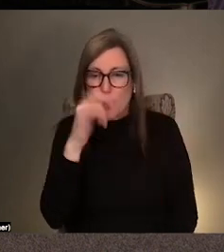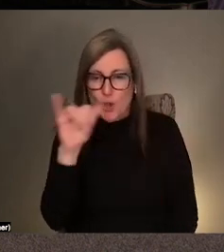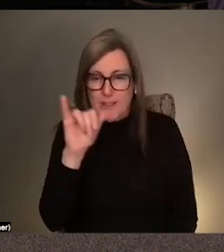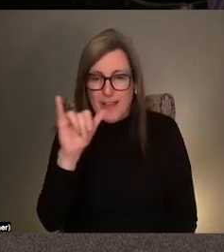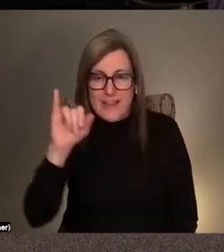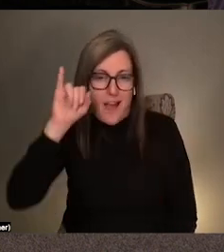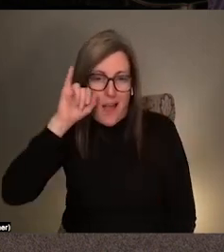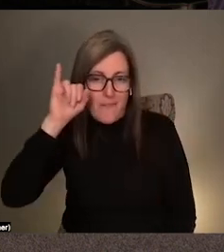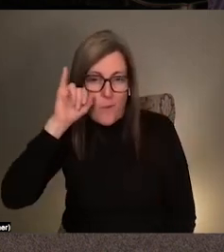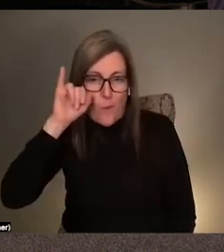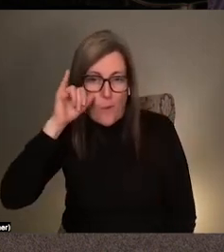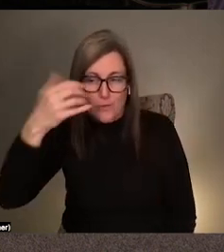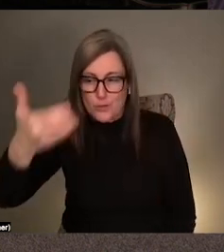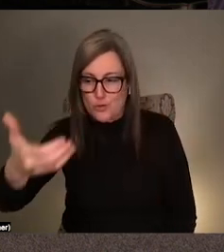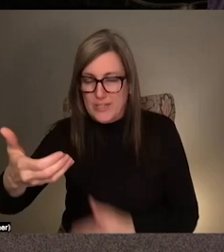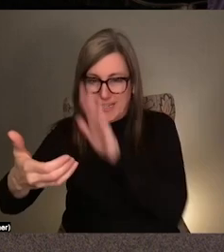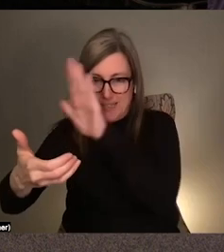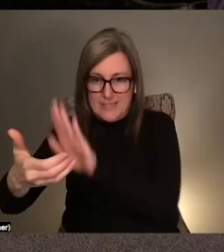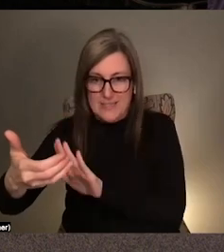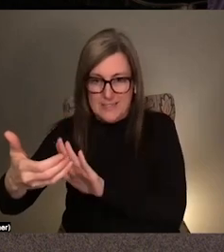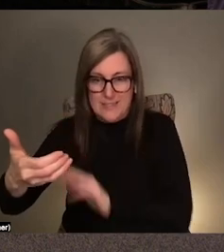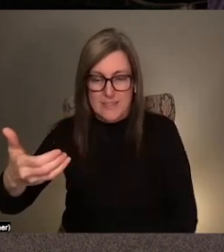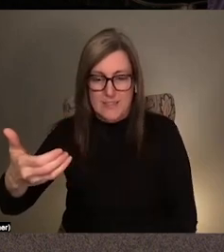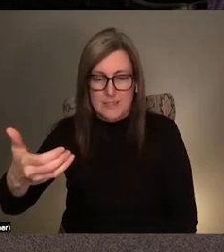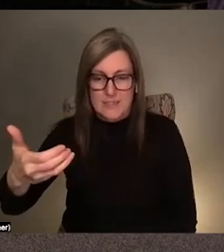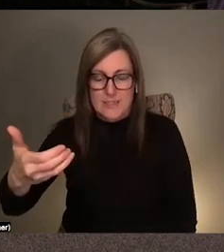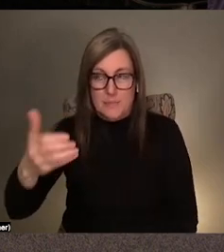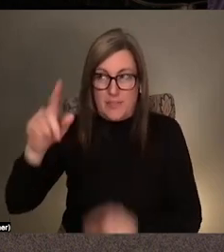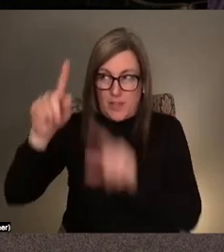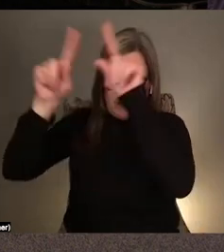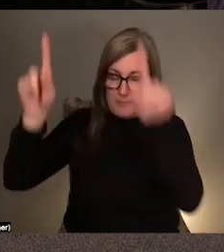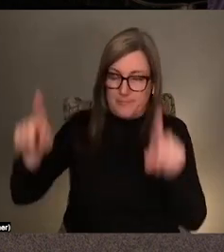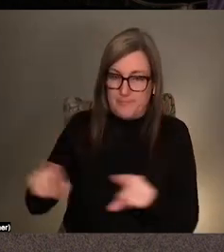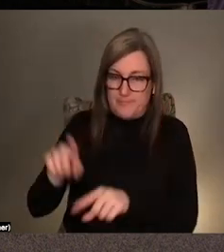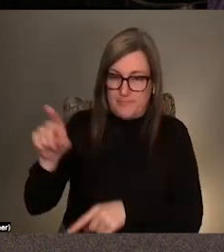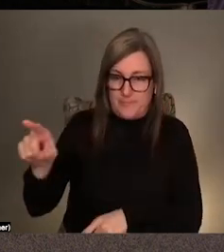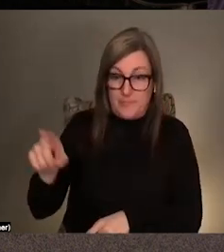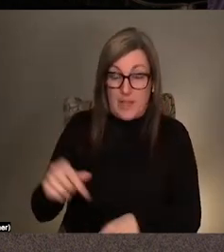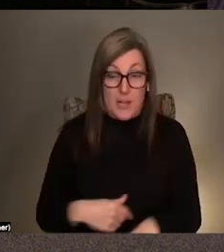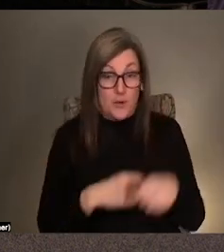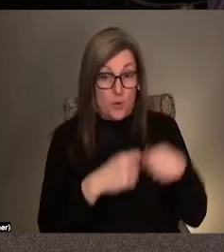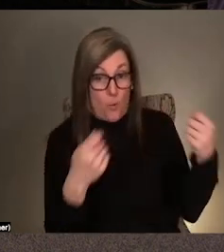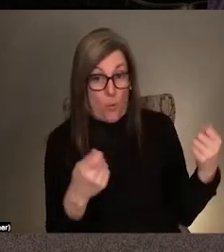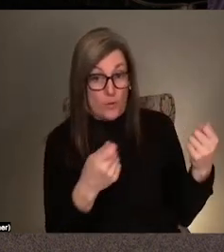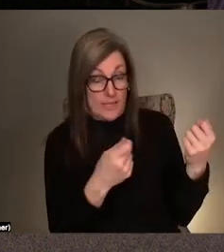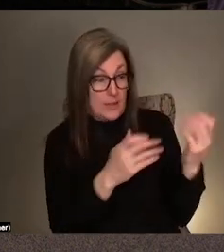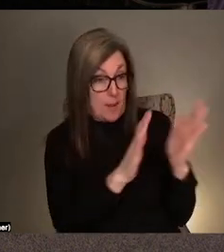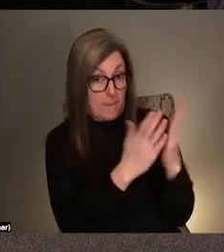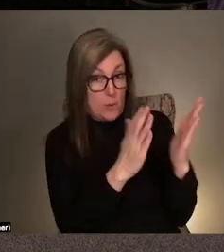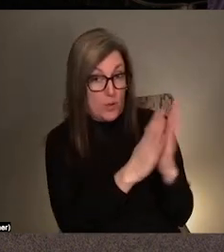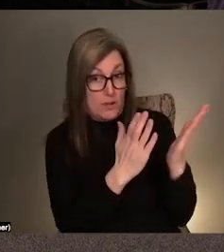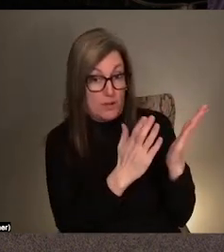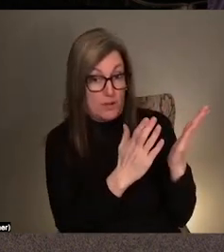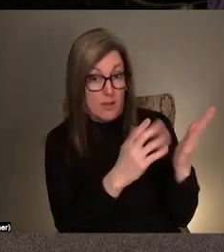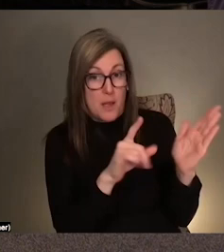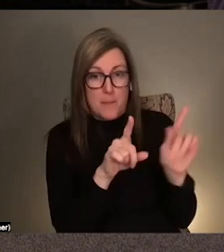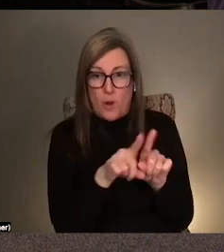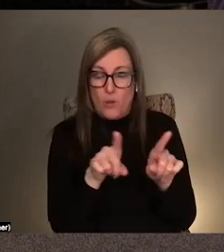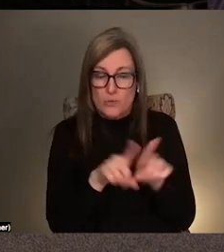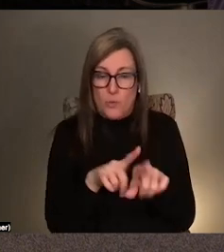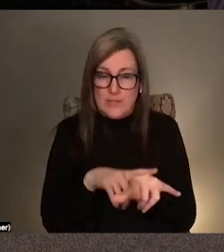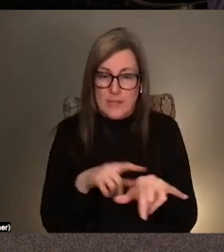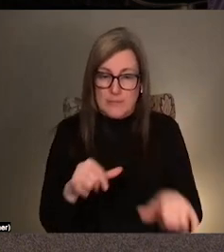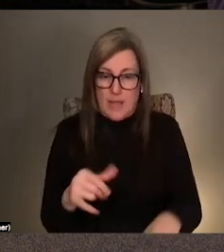these images, we see you holding the book that you happen to be reading at the time, but also receiving a blood, um,